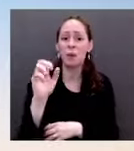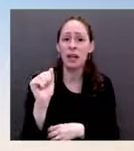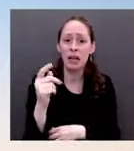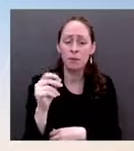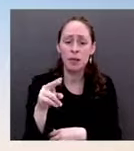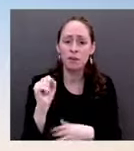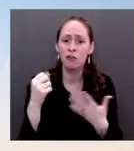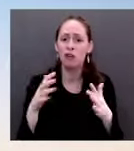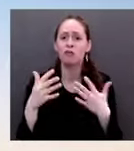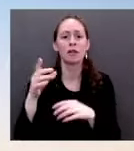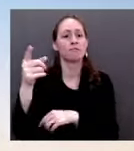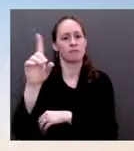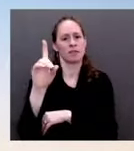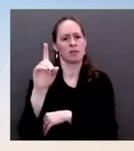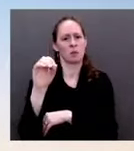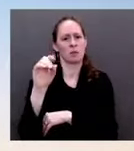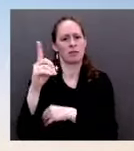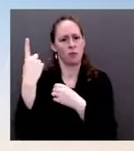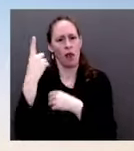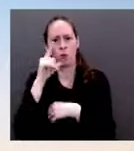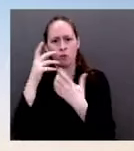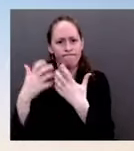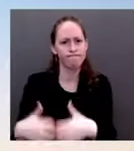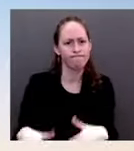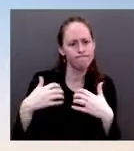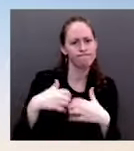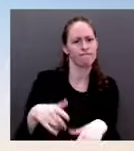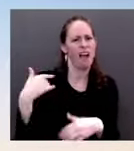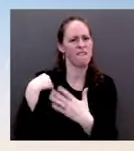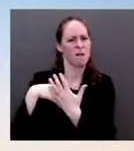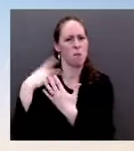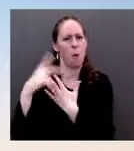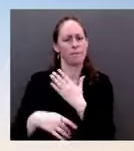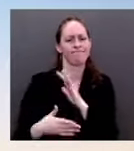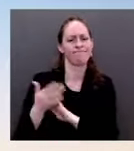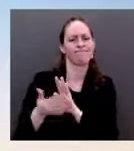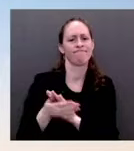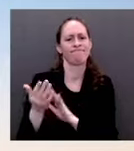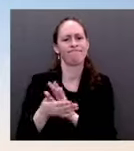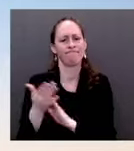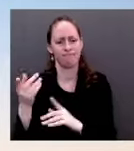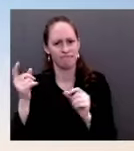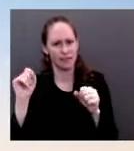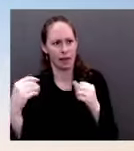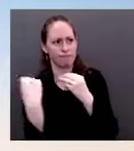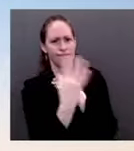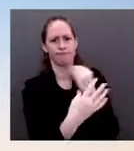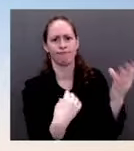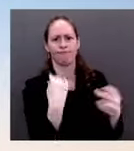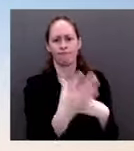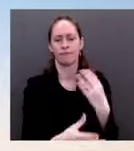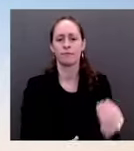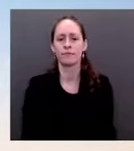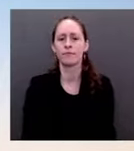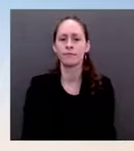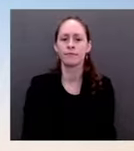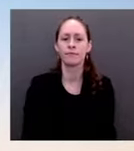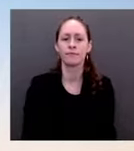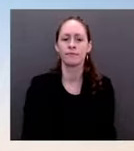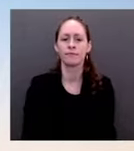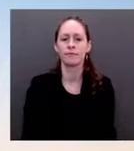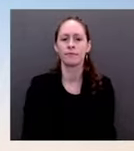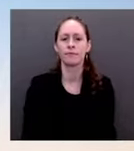Program, among other mechanisms, we recently notified Congress of our intent to deliver M-17 helicopters. So I would say